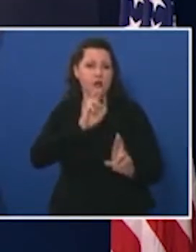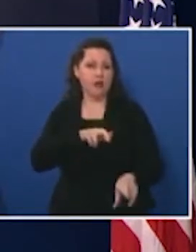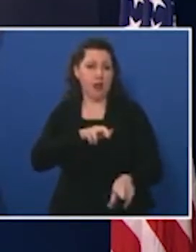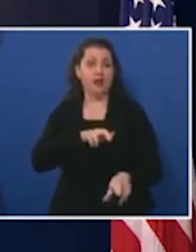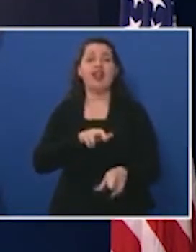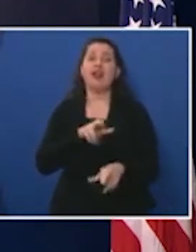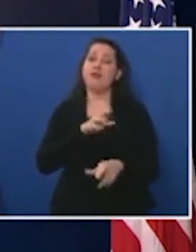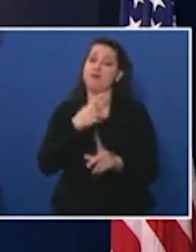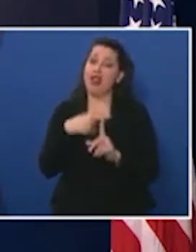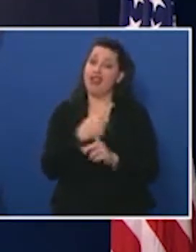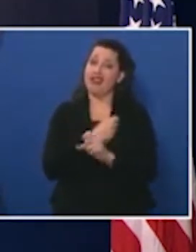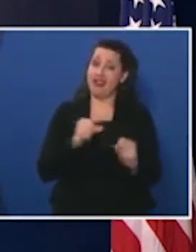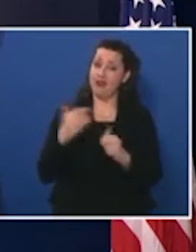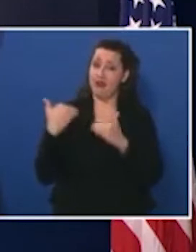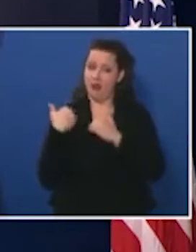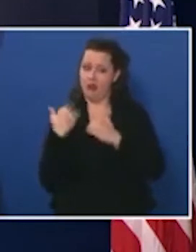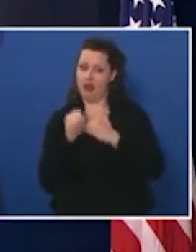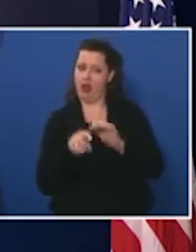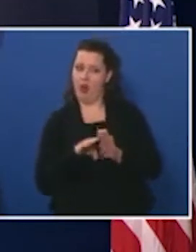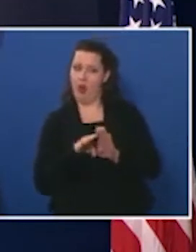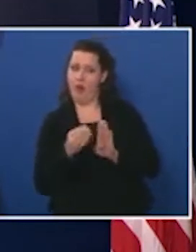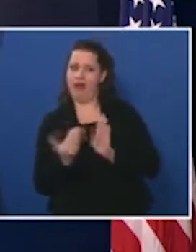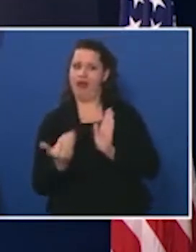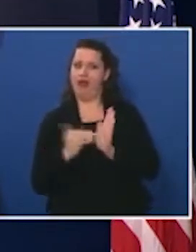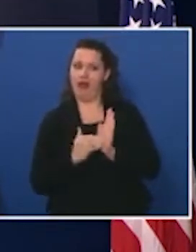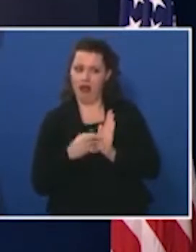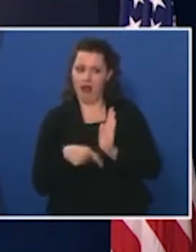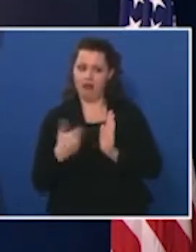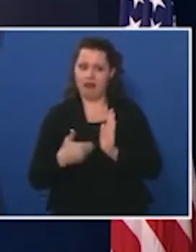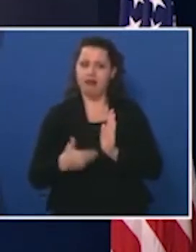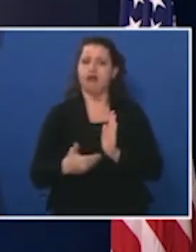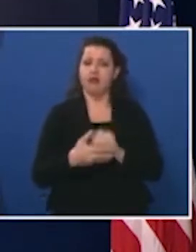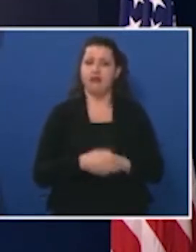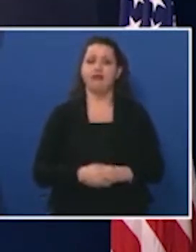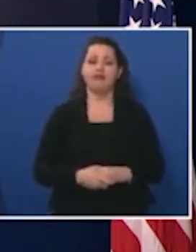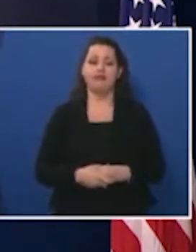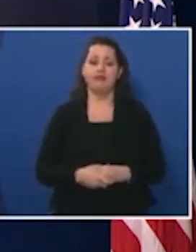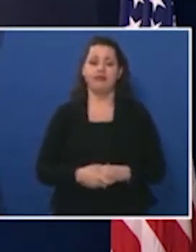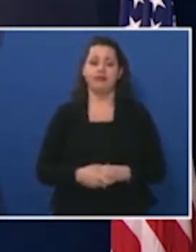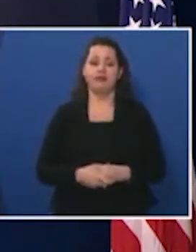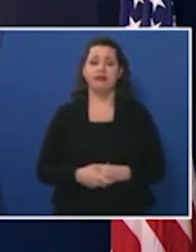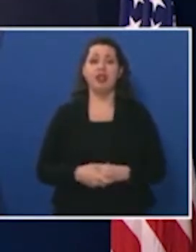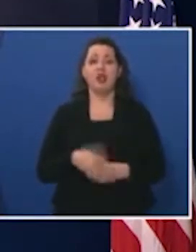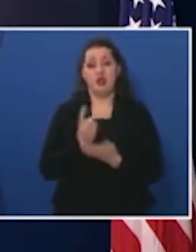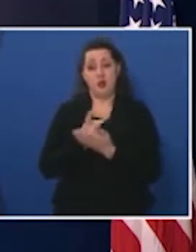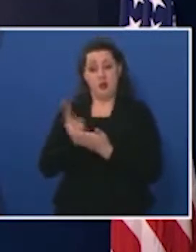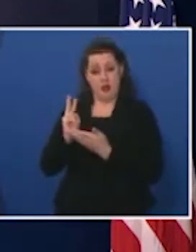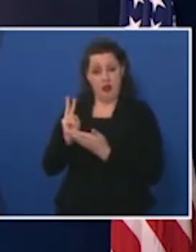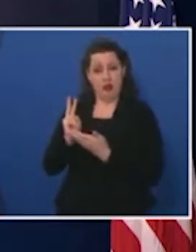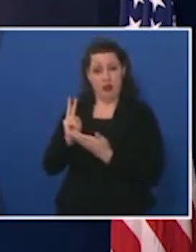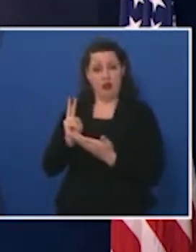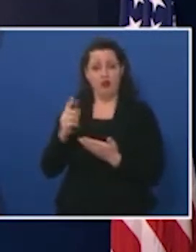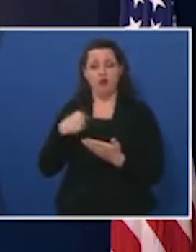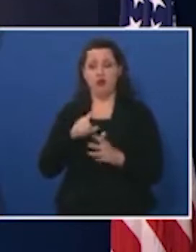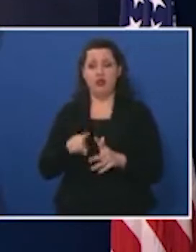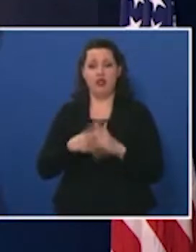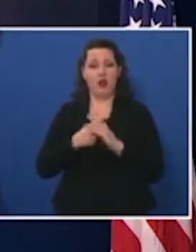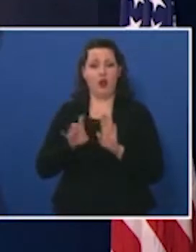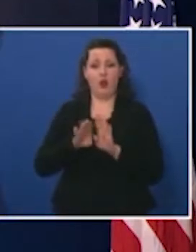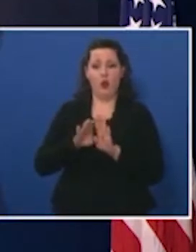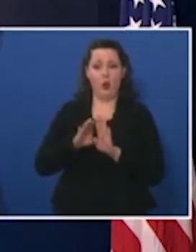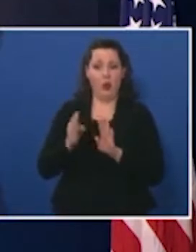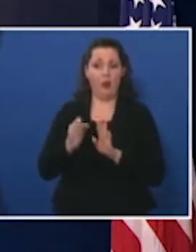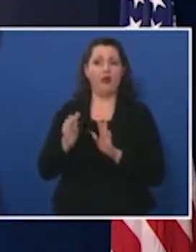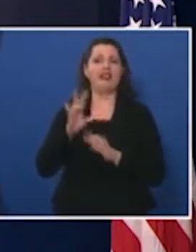way begin to reopen the pieces of our economy that we temporarily closed two weeks ago we began to reopen efforts in